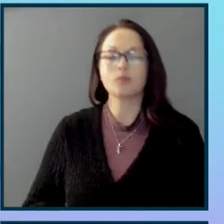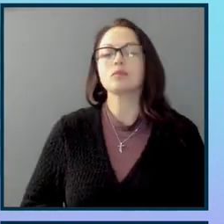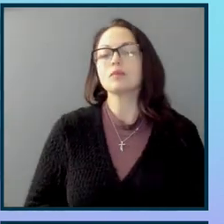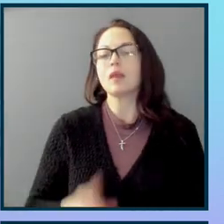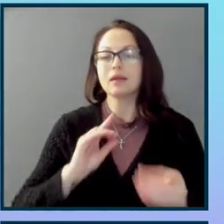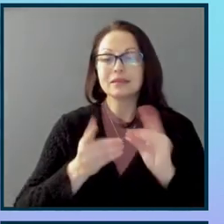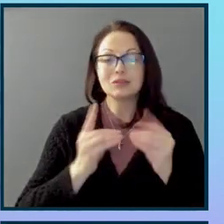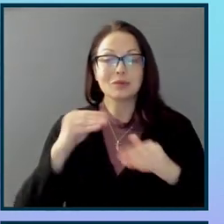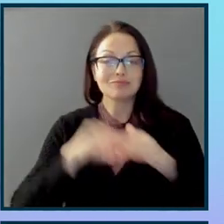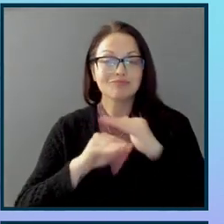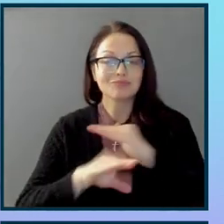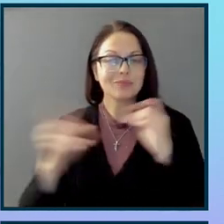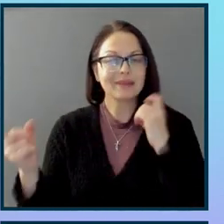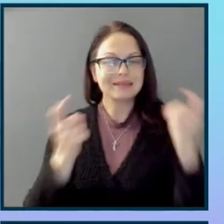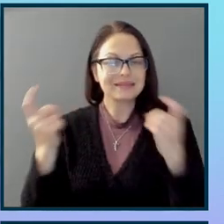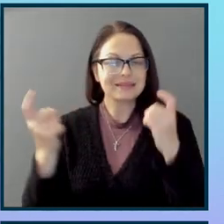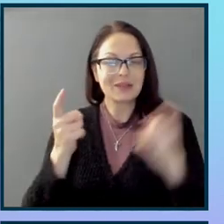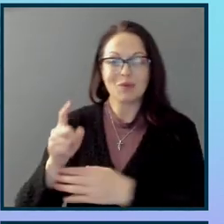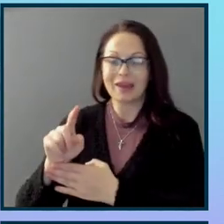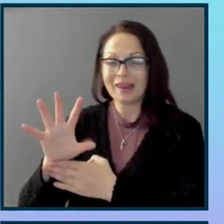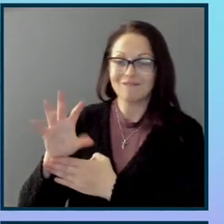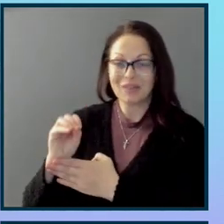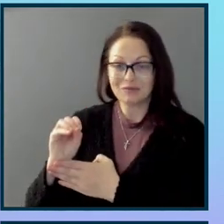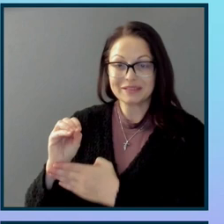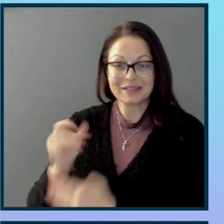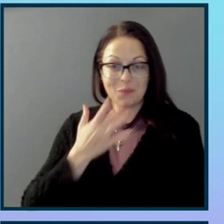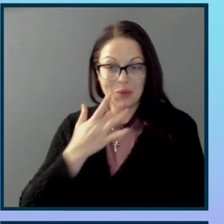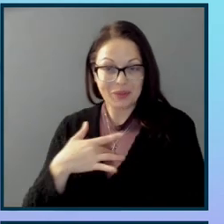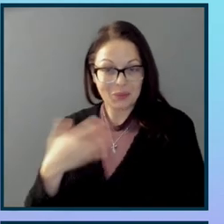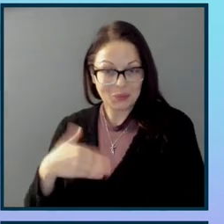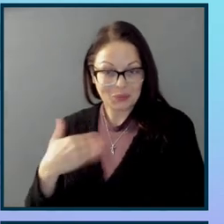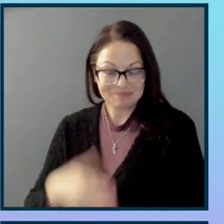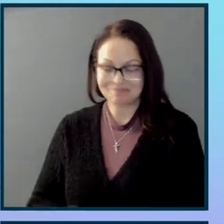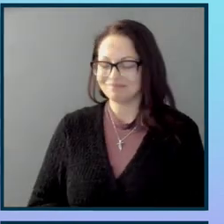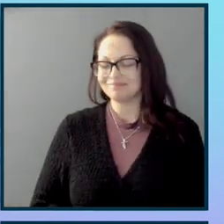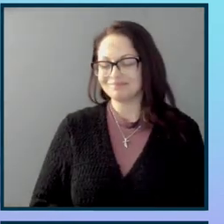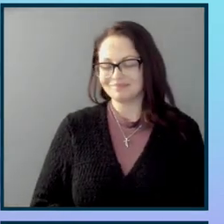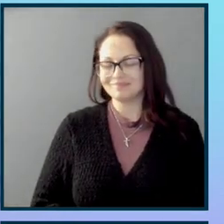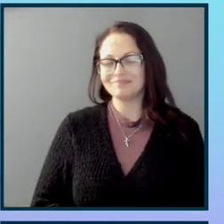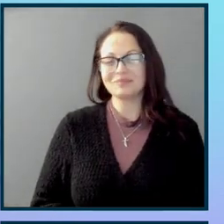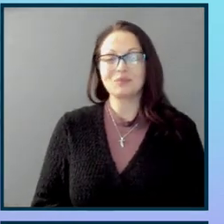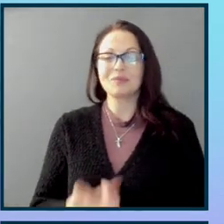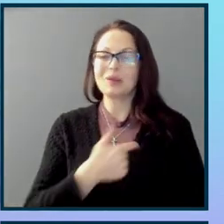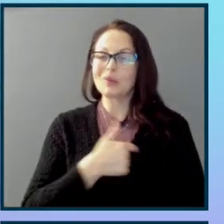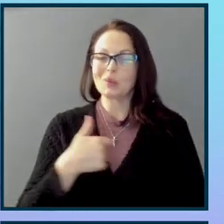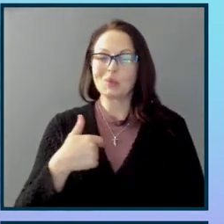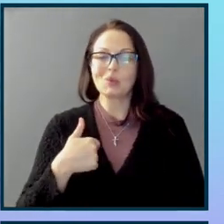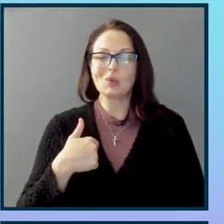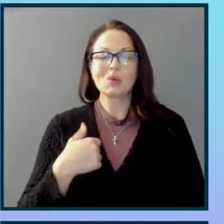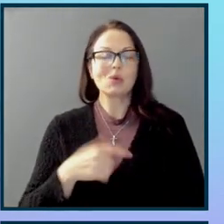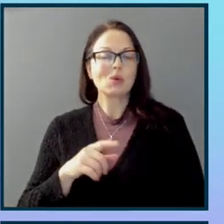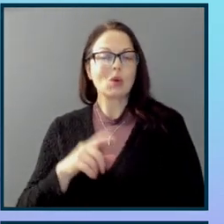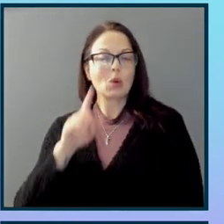is celebrating its 50th birthday, woohoo. And although we've only seen dramatic changes in adoption